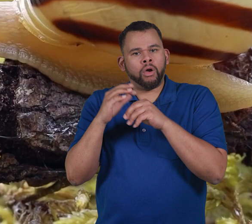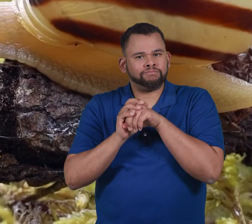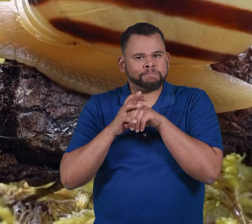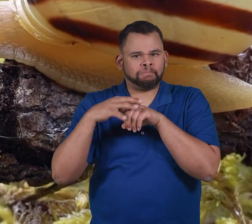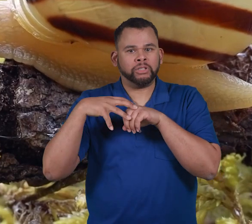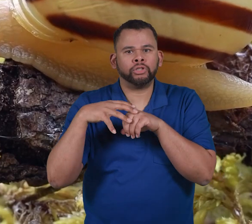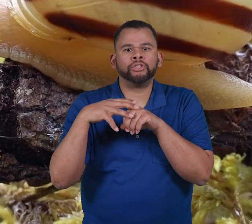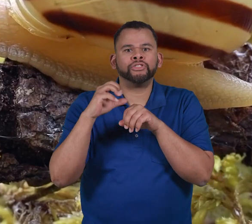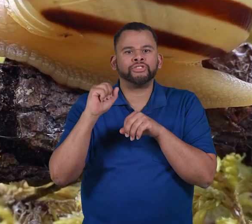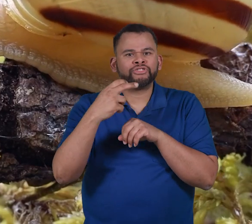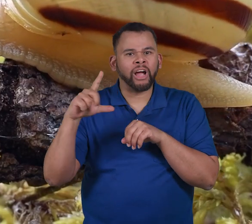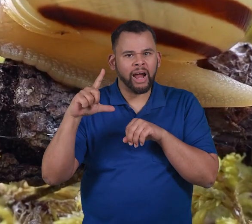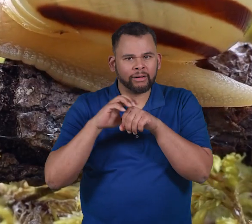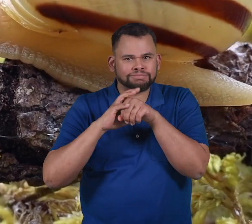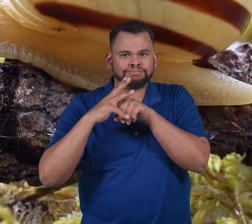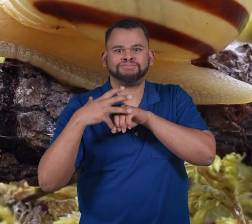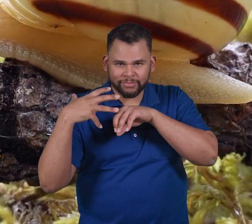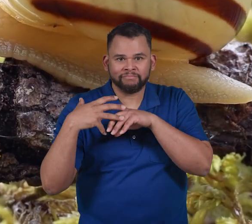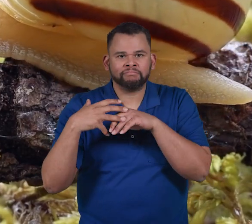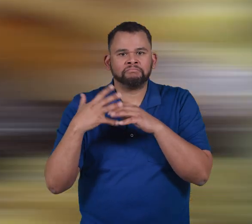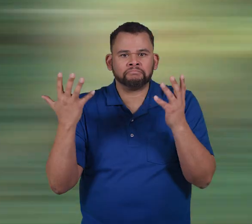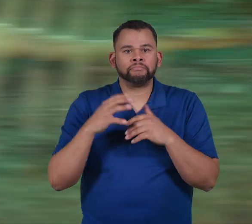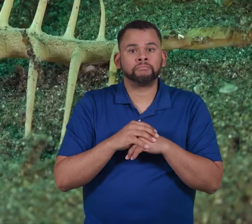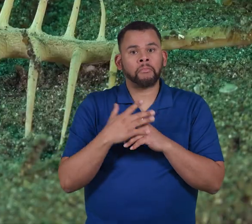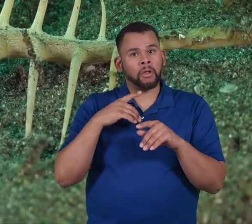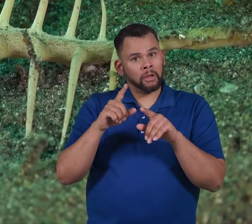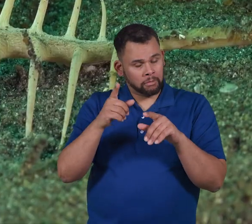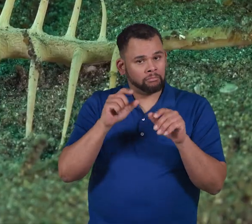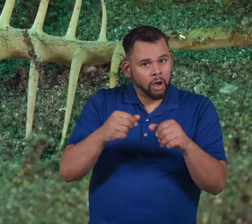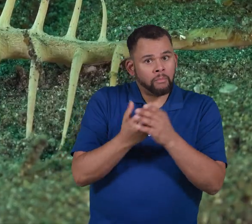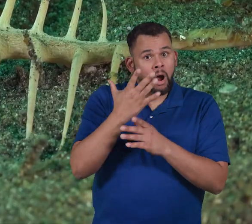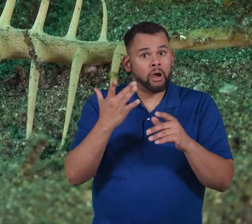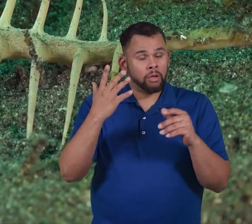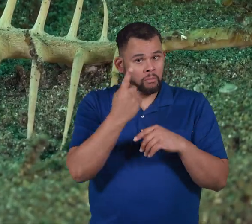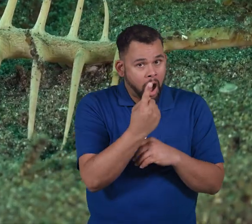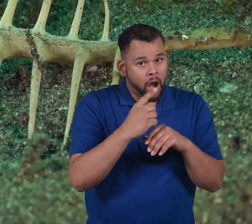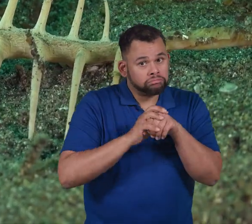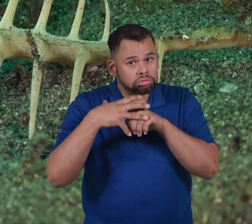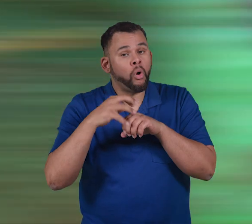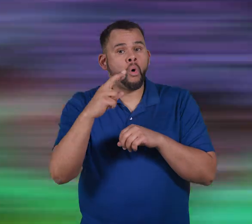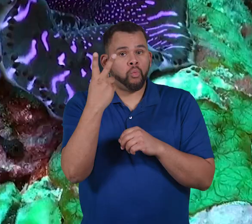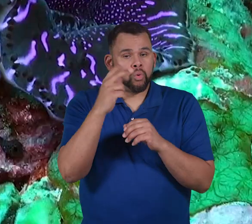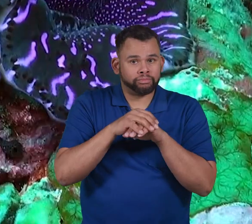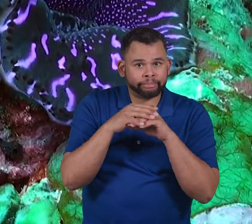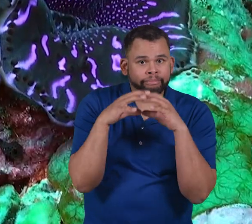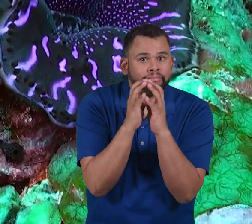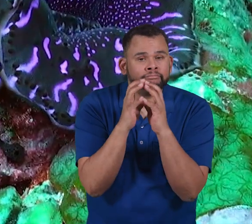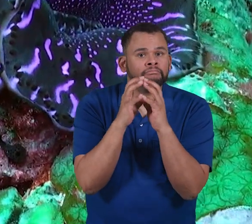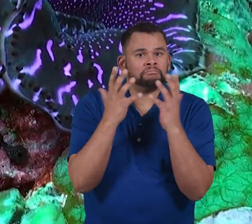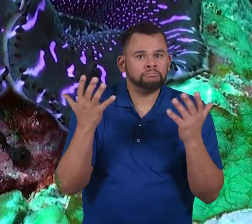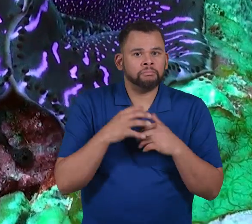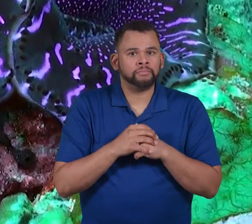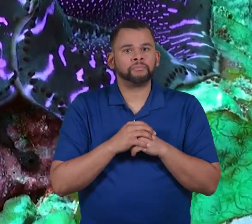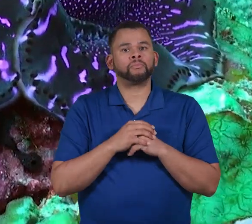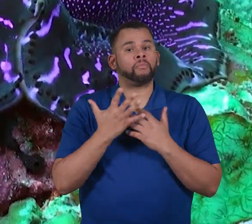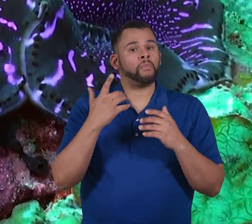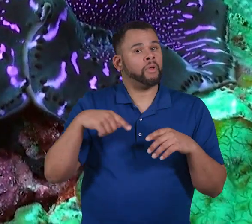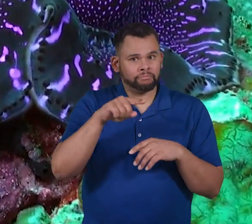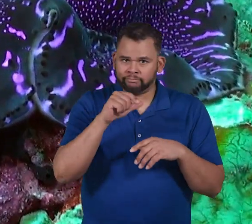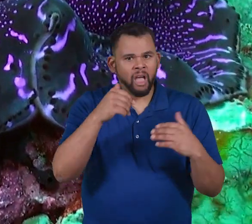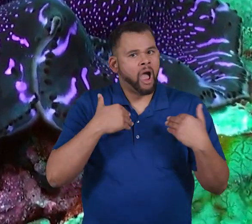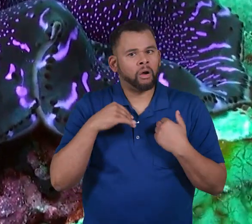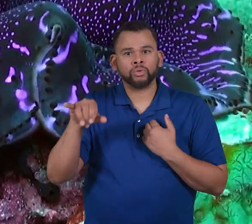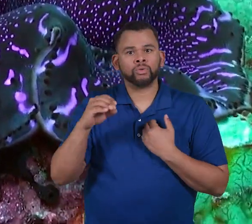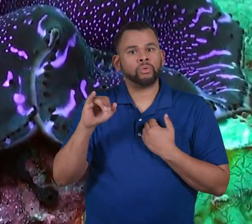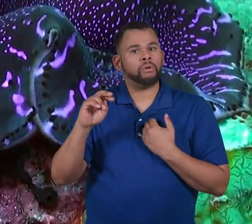grow a hard shell to protect themselves. These shells grow in either one or two pieces and do not